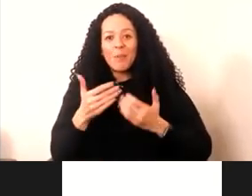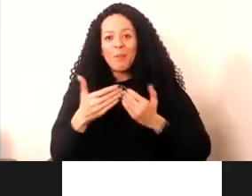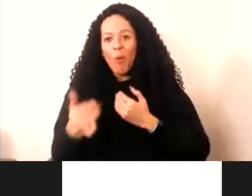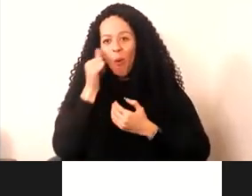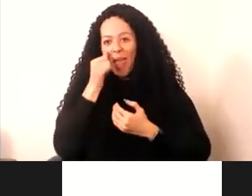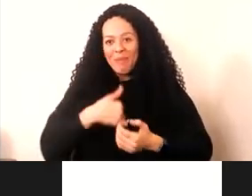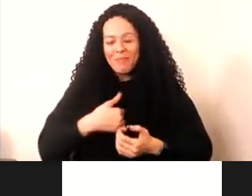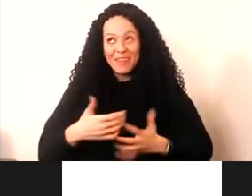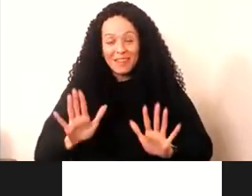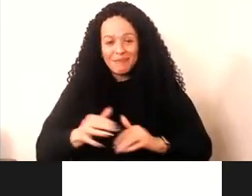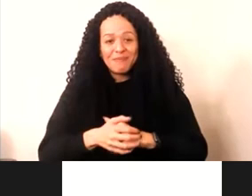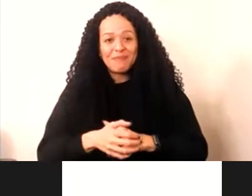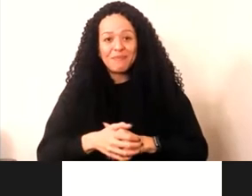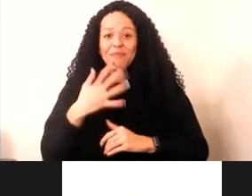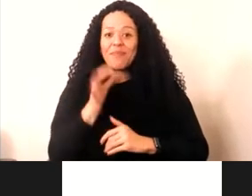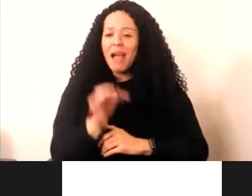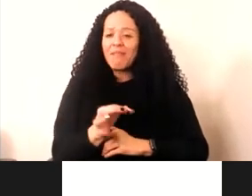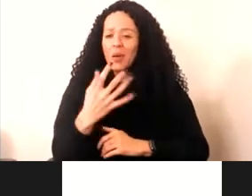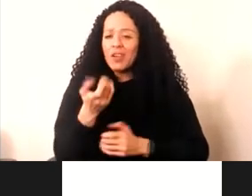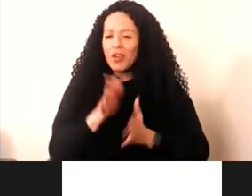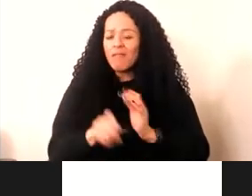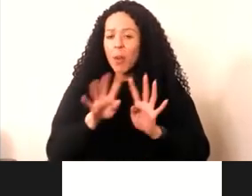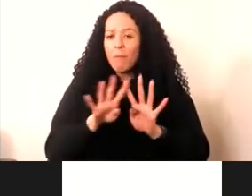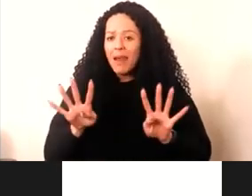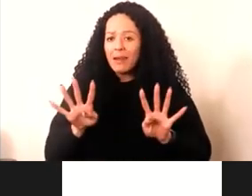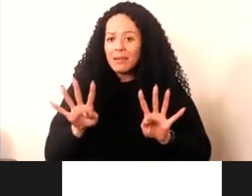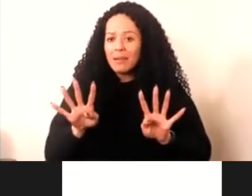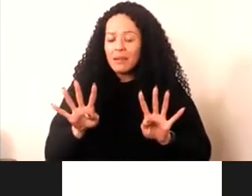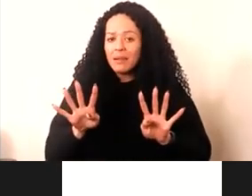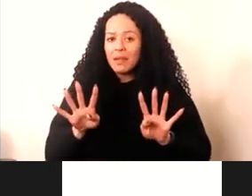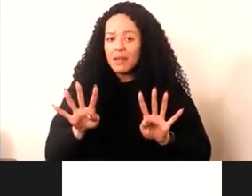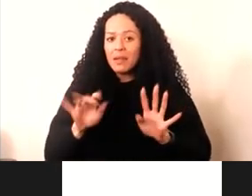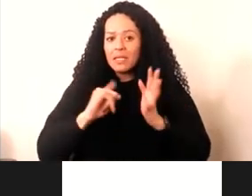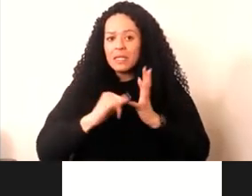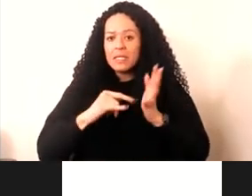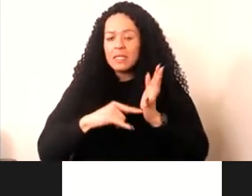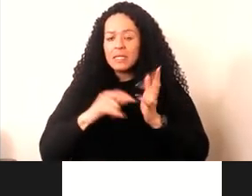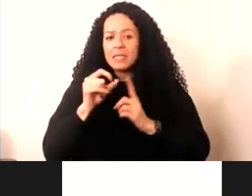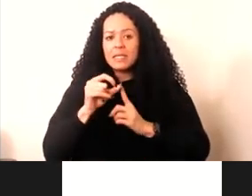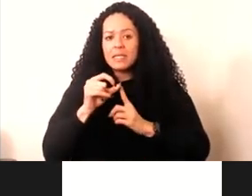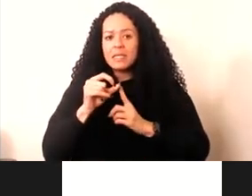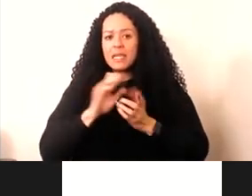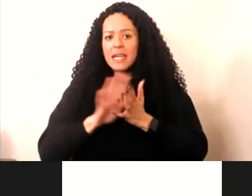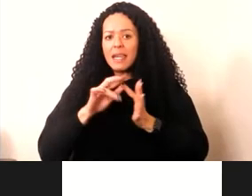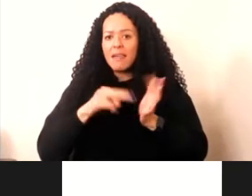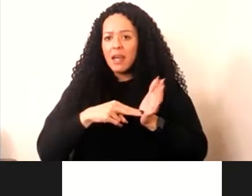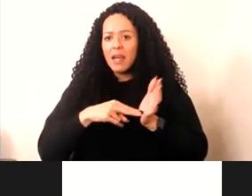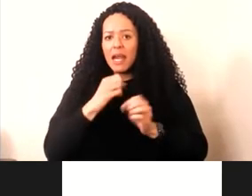So we do have a question for our panelists. If I can ask Stephen, Gabby and Joel